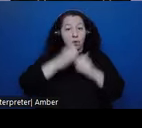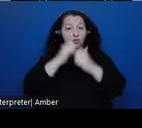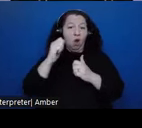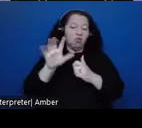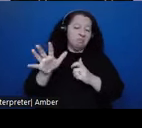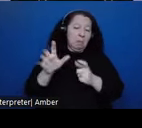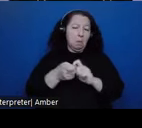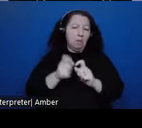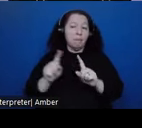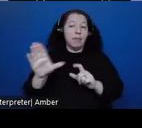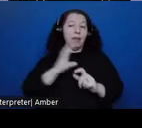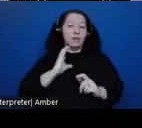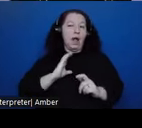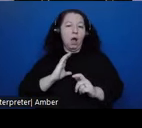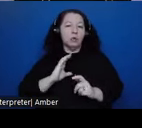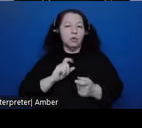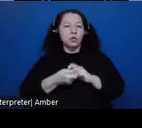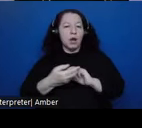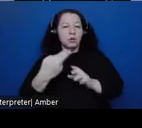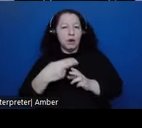under a new name, a cabildo.